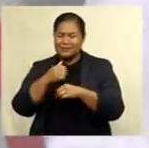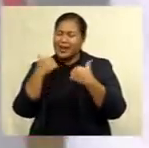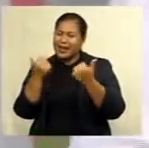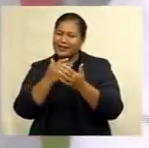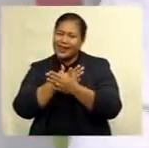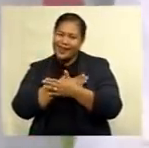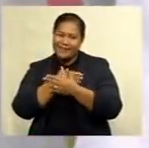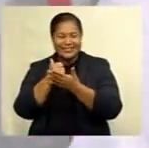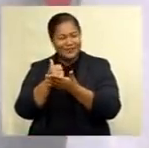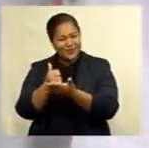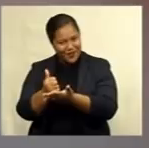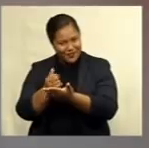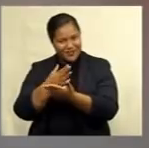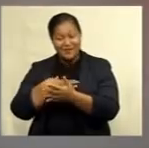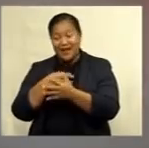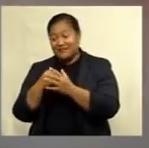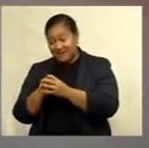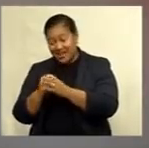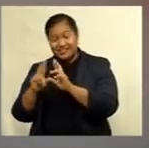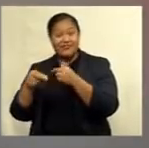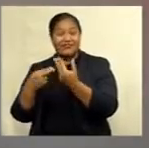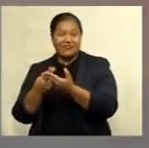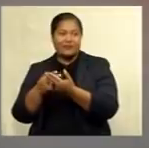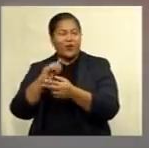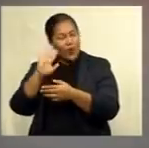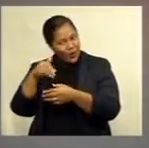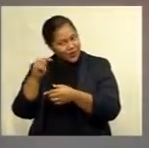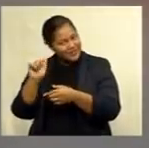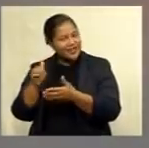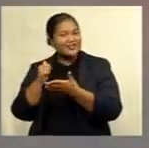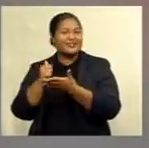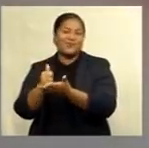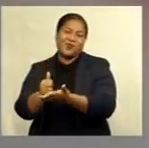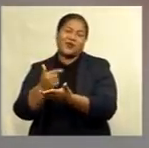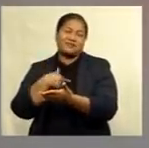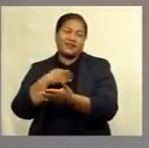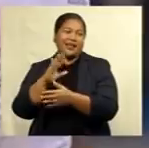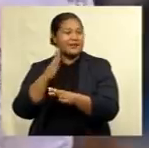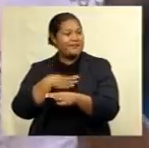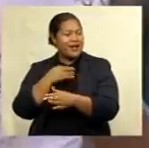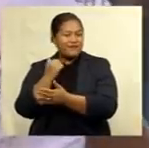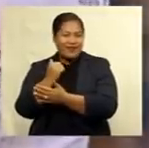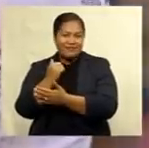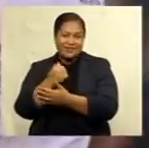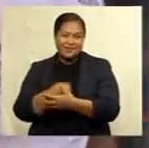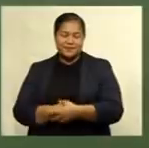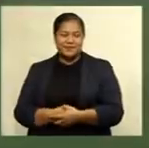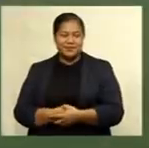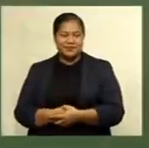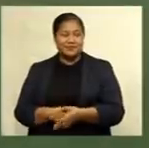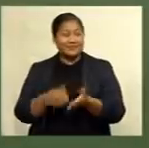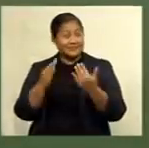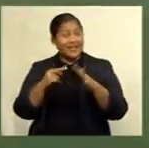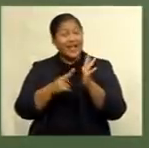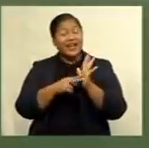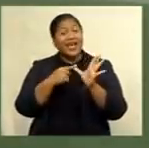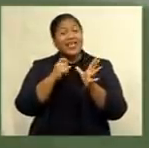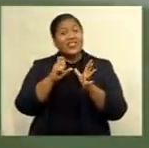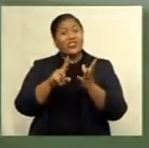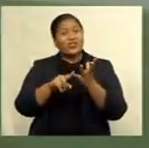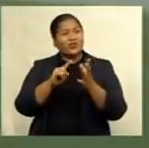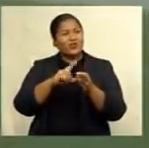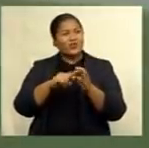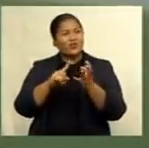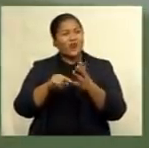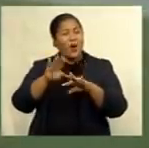from my family and friends who have been at the core of my rugby career. Next on Nadungu's list is the World